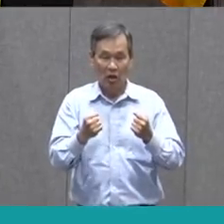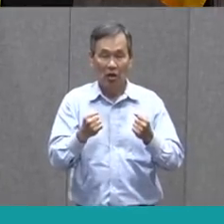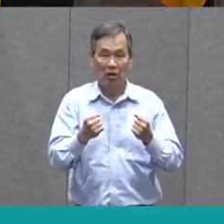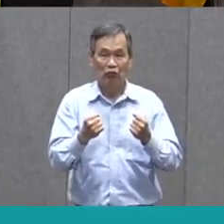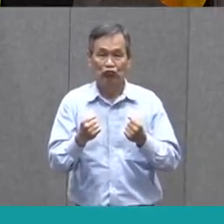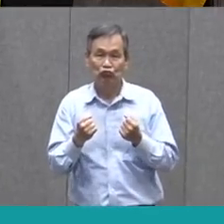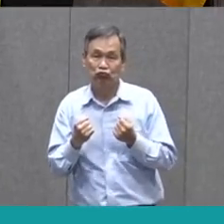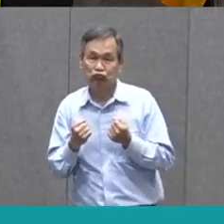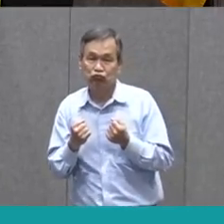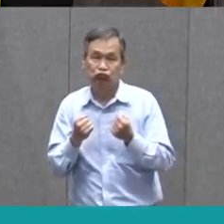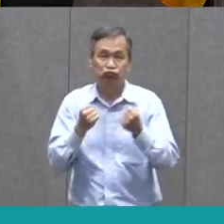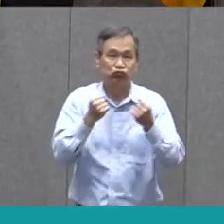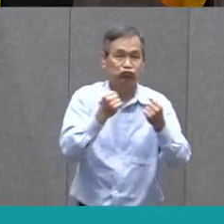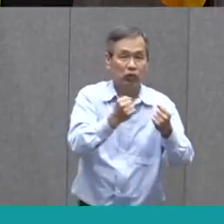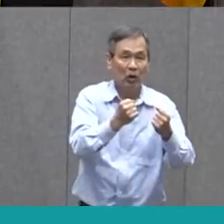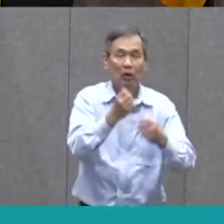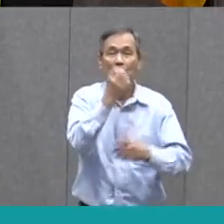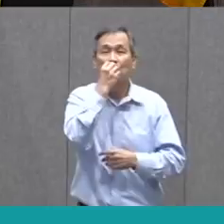store.